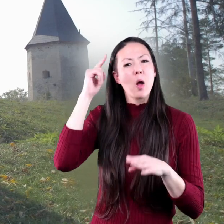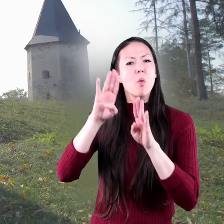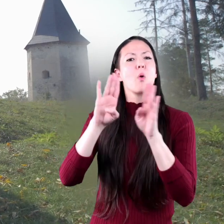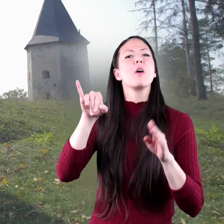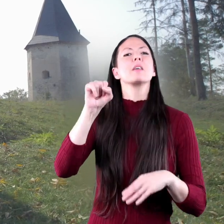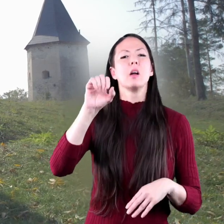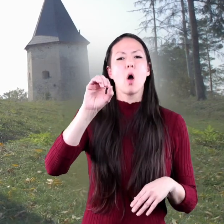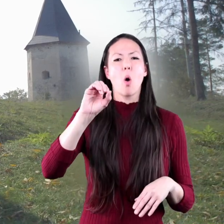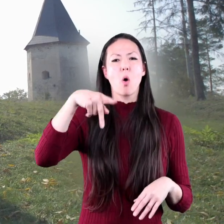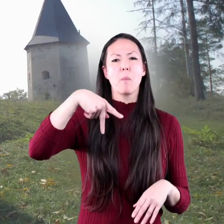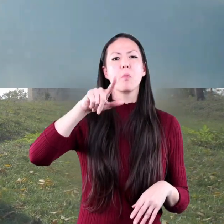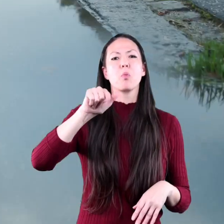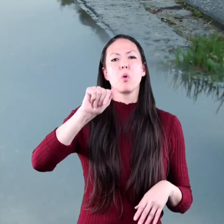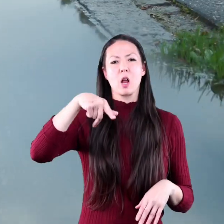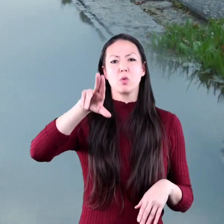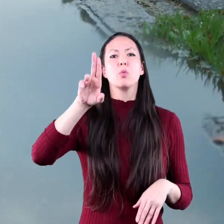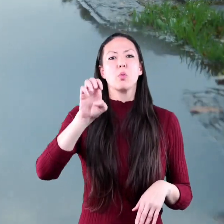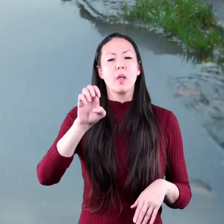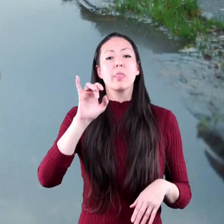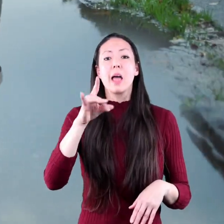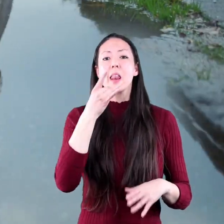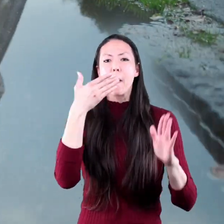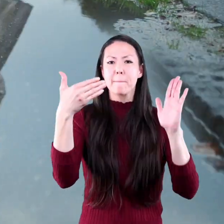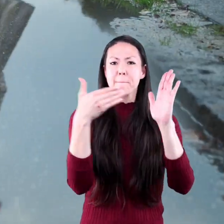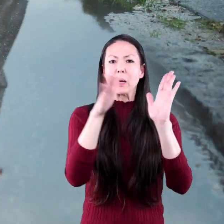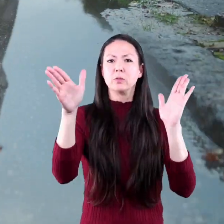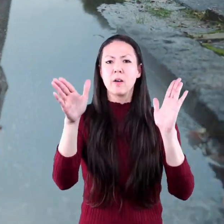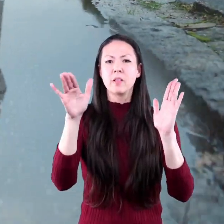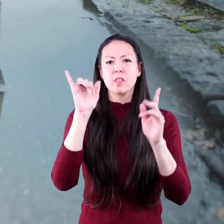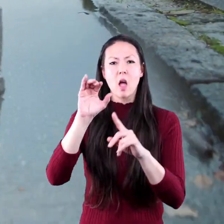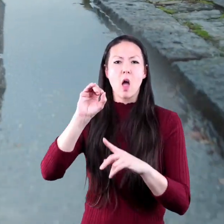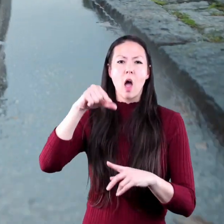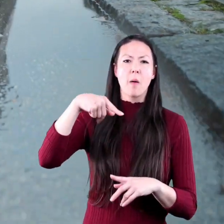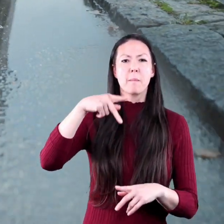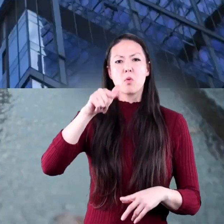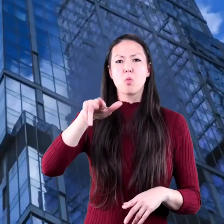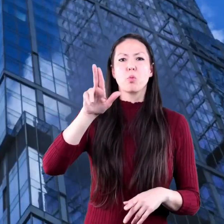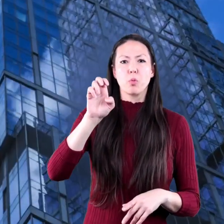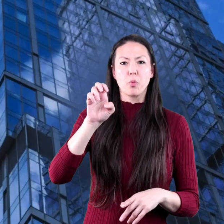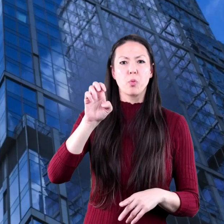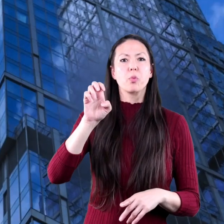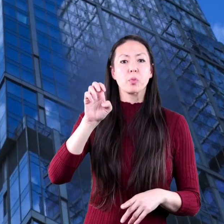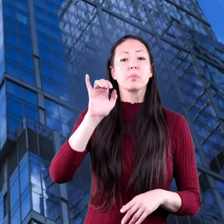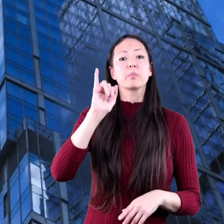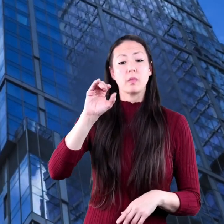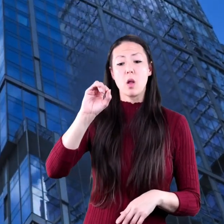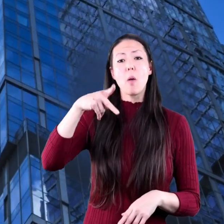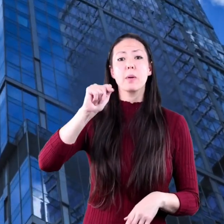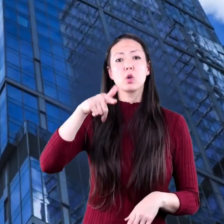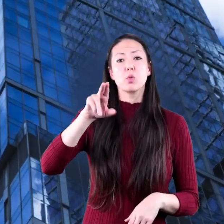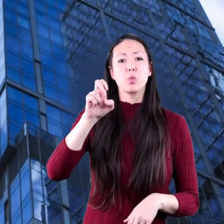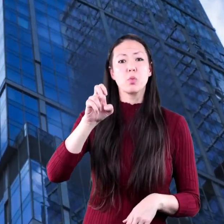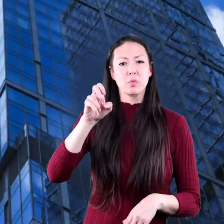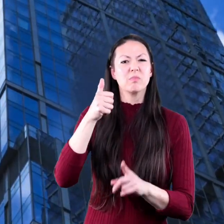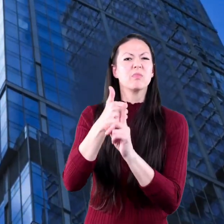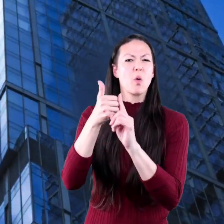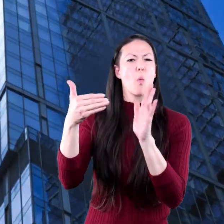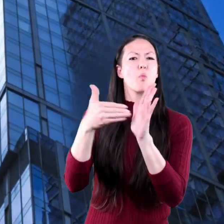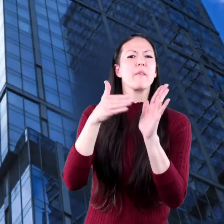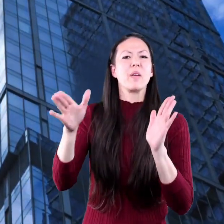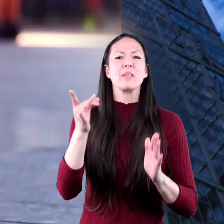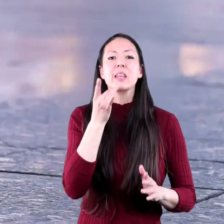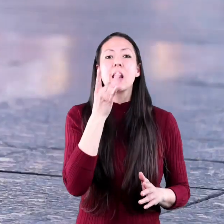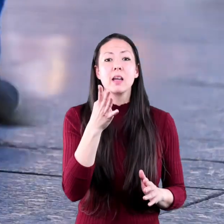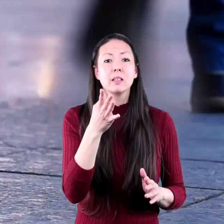wall is opaque. Light bounces off an opaque object, or an opaque object reflects light.